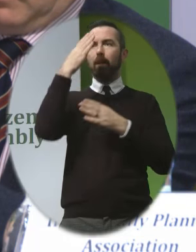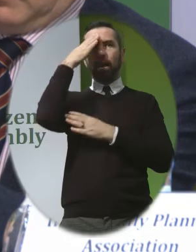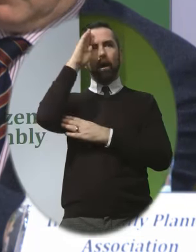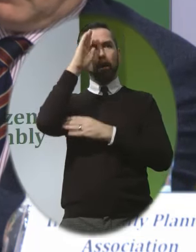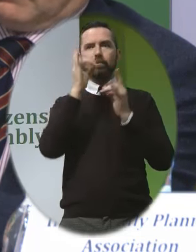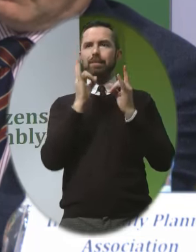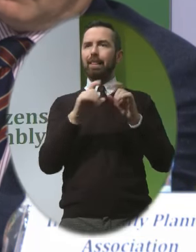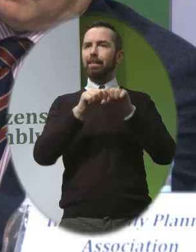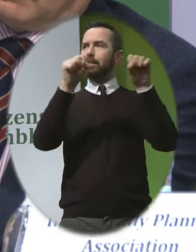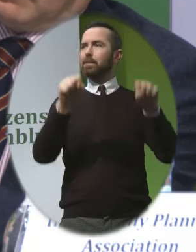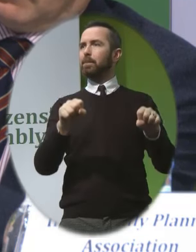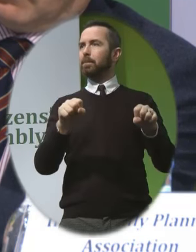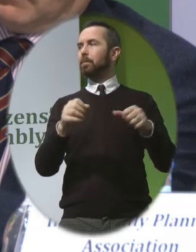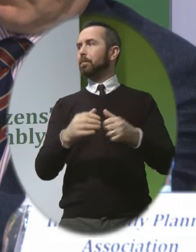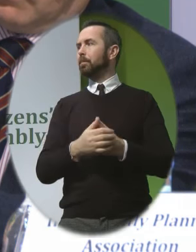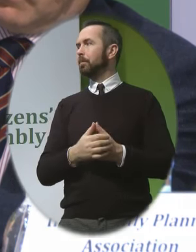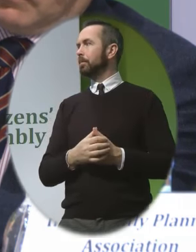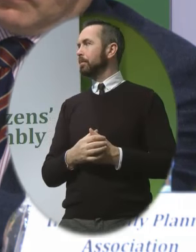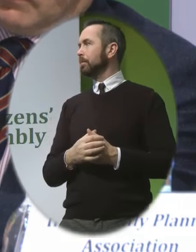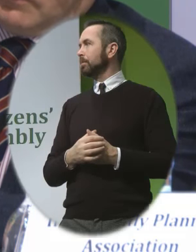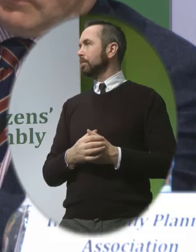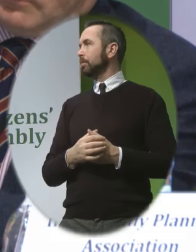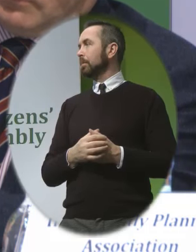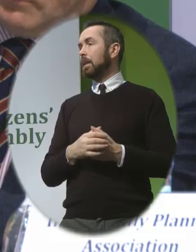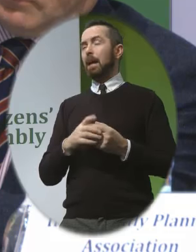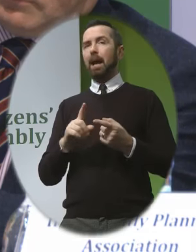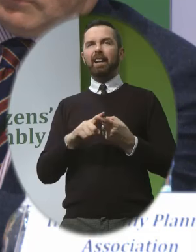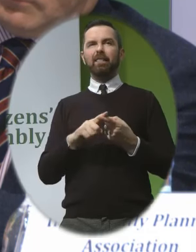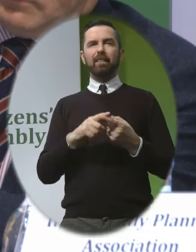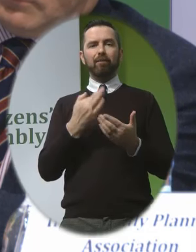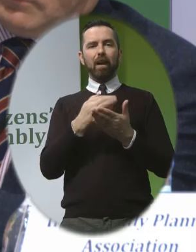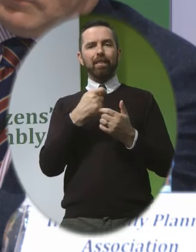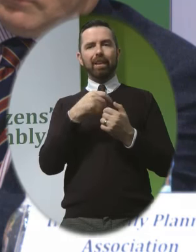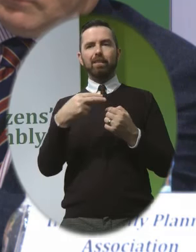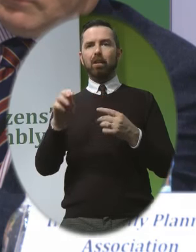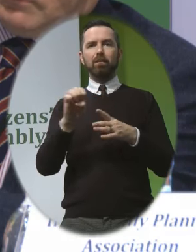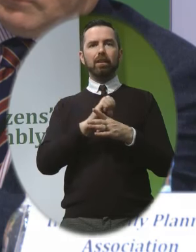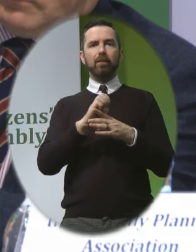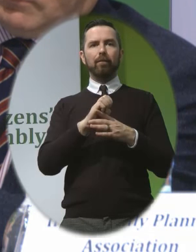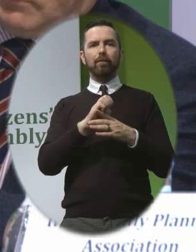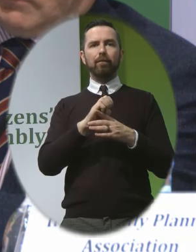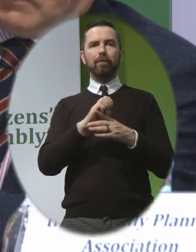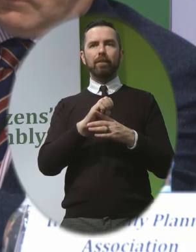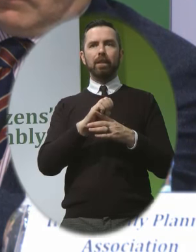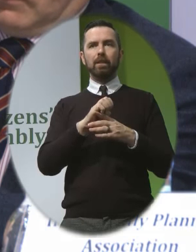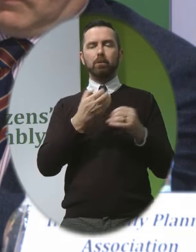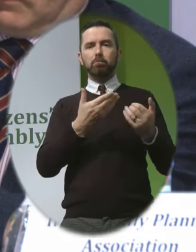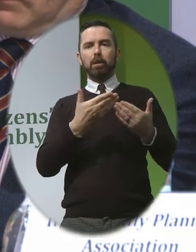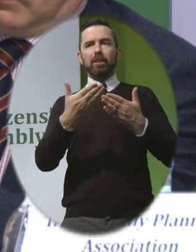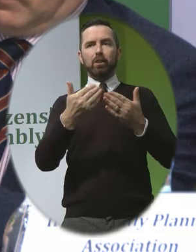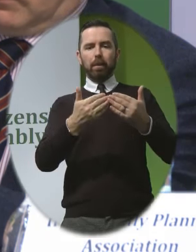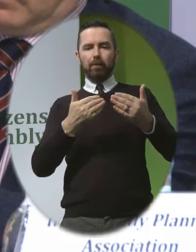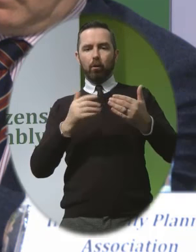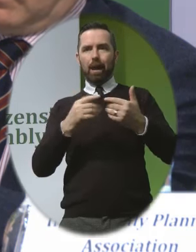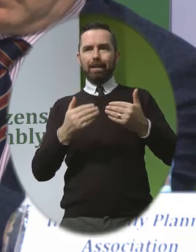health system And the lack of facilities both before birth and after birth And